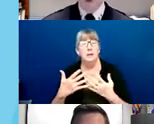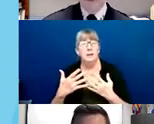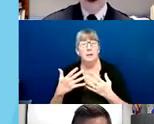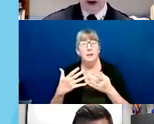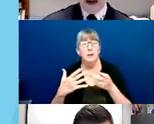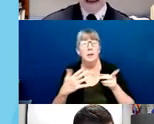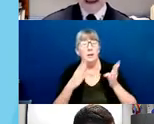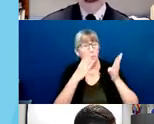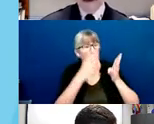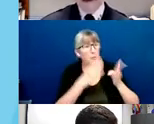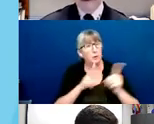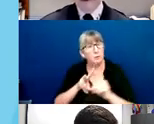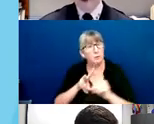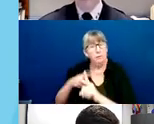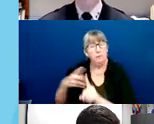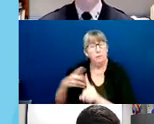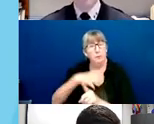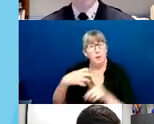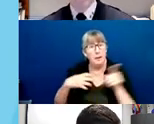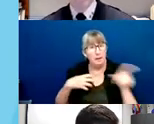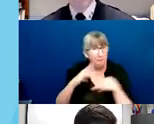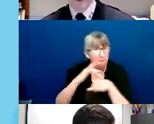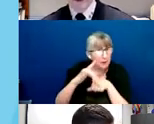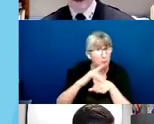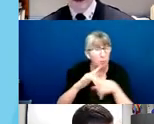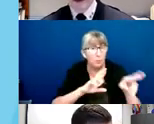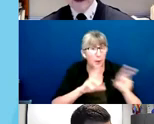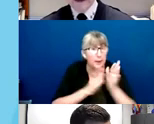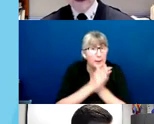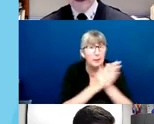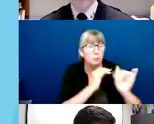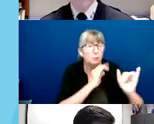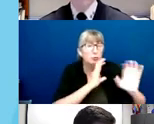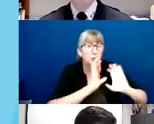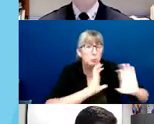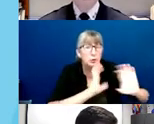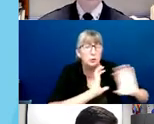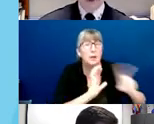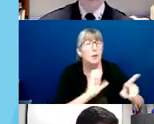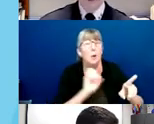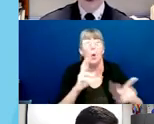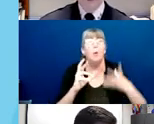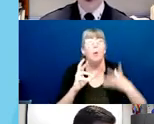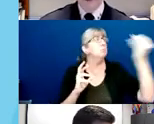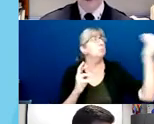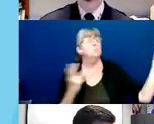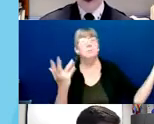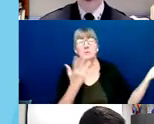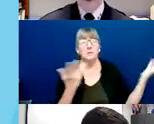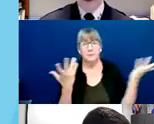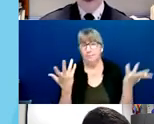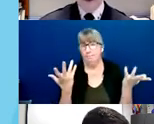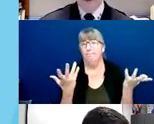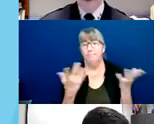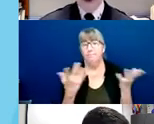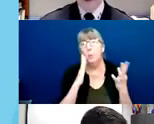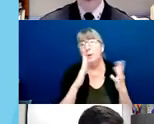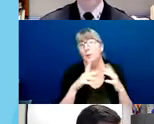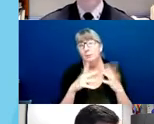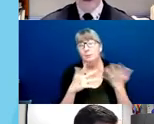to be part of our process. Witness interviews must be conducted and the accused members are also interviewed.